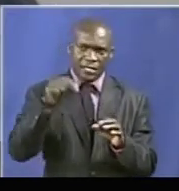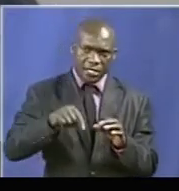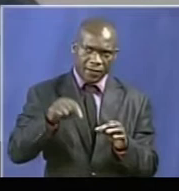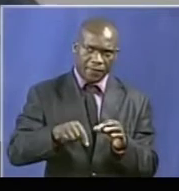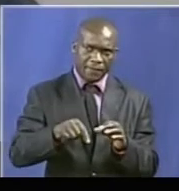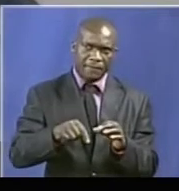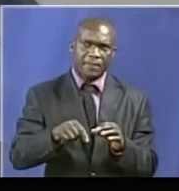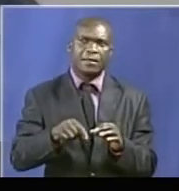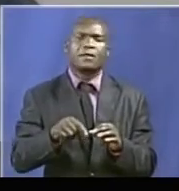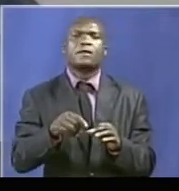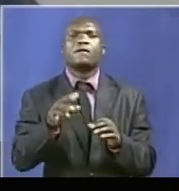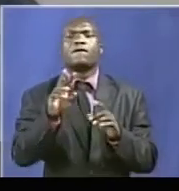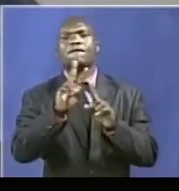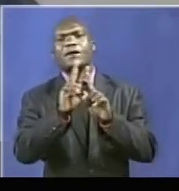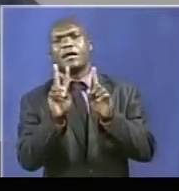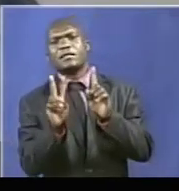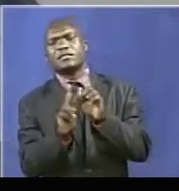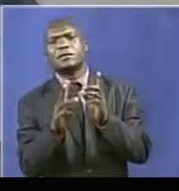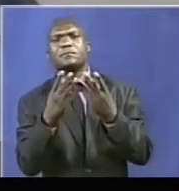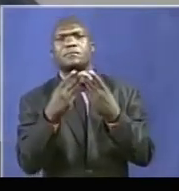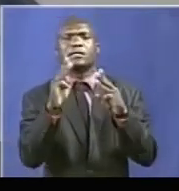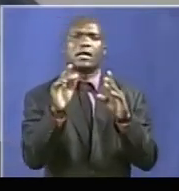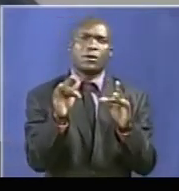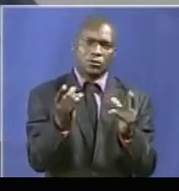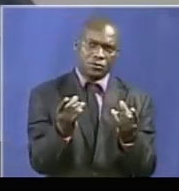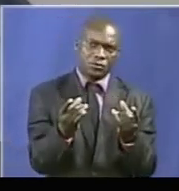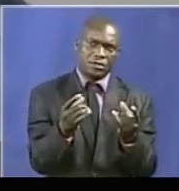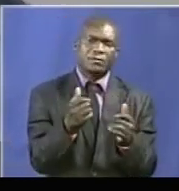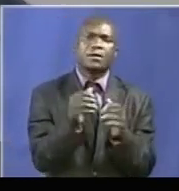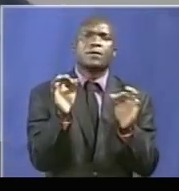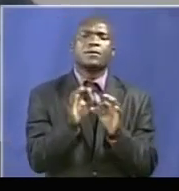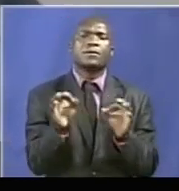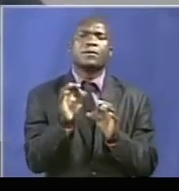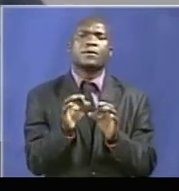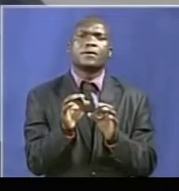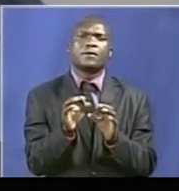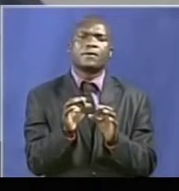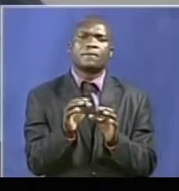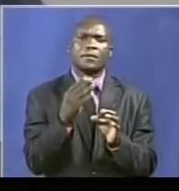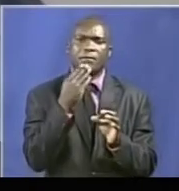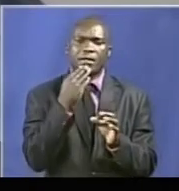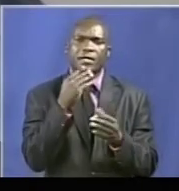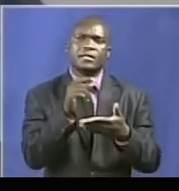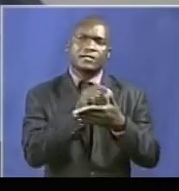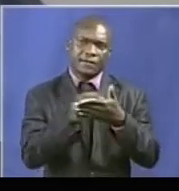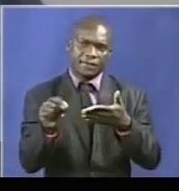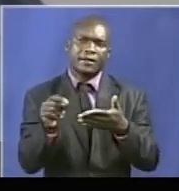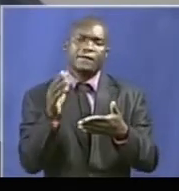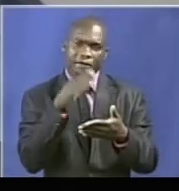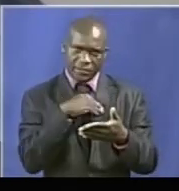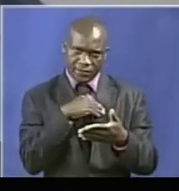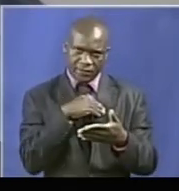to now to the now former vice president. The reason being the sixth schedule suspends these provisions